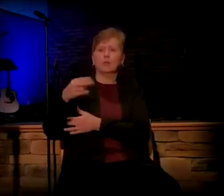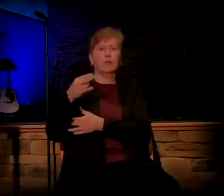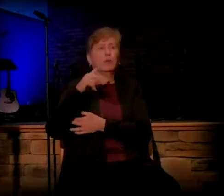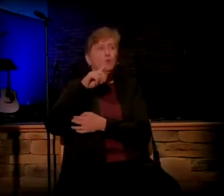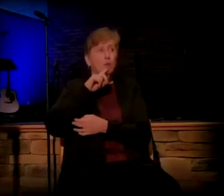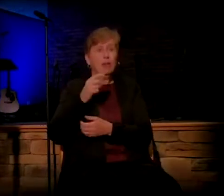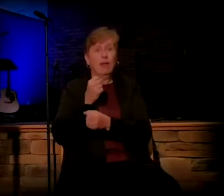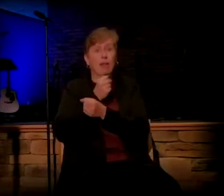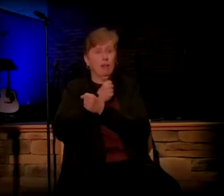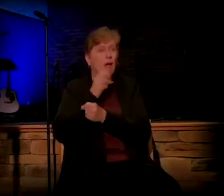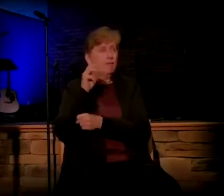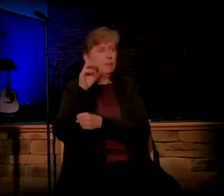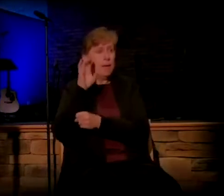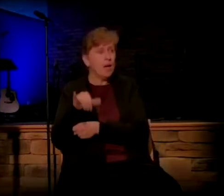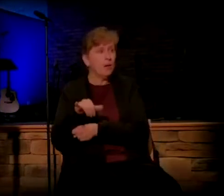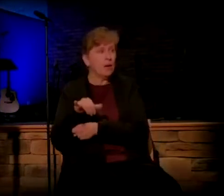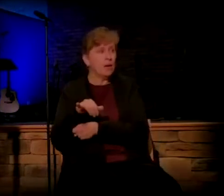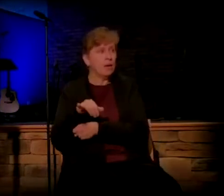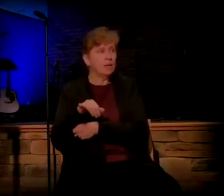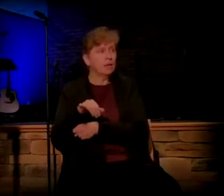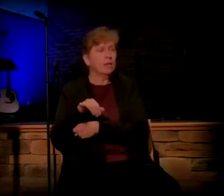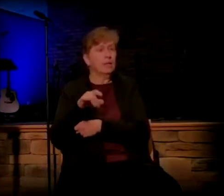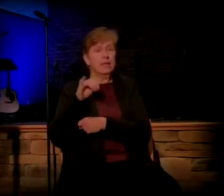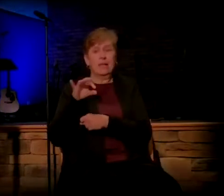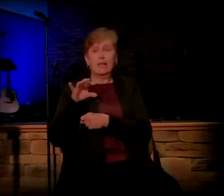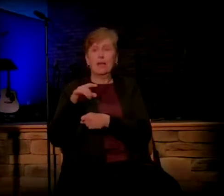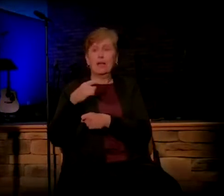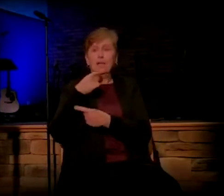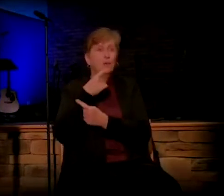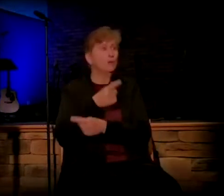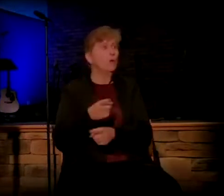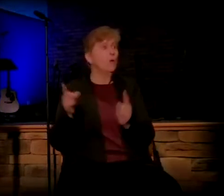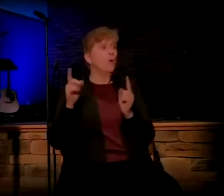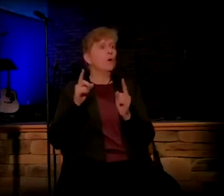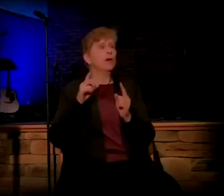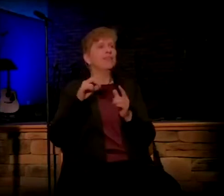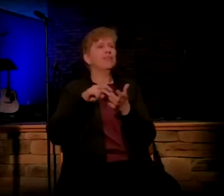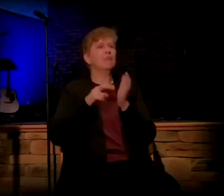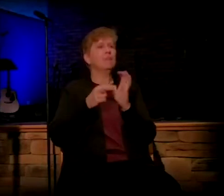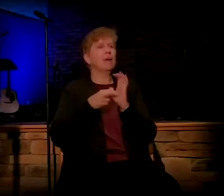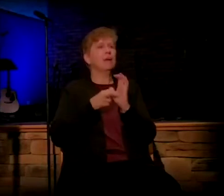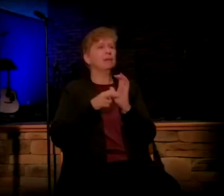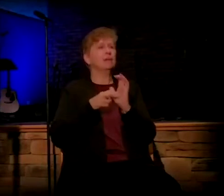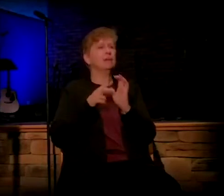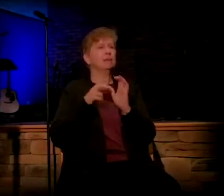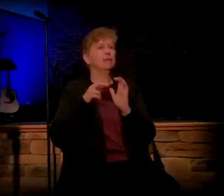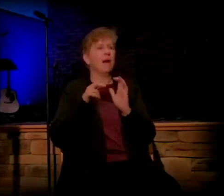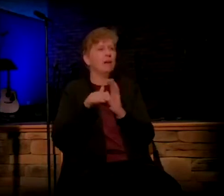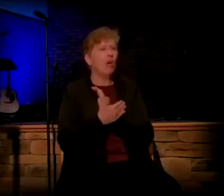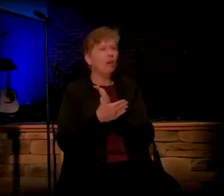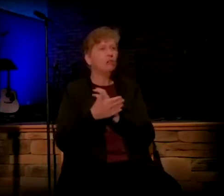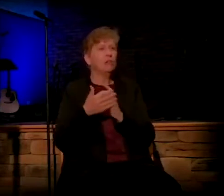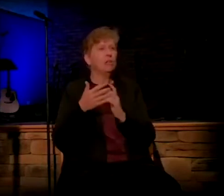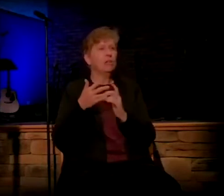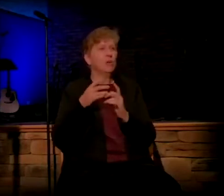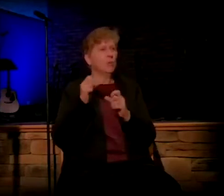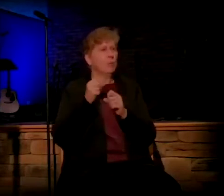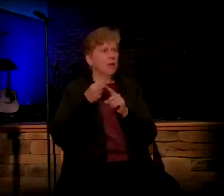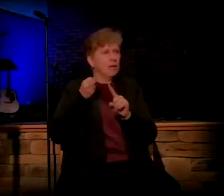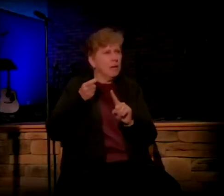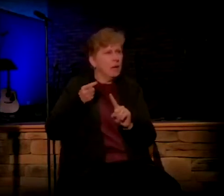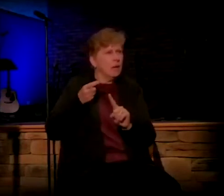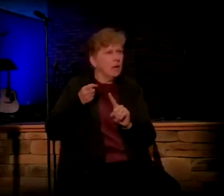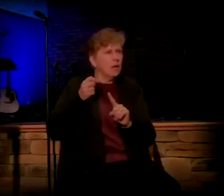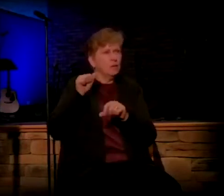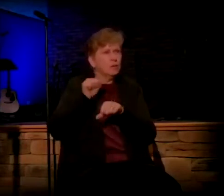have charged her with adultery. And we get the impression that this, at this point in history,